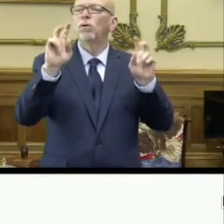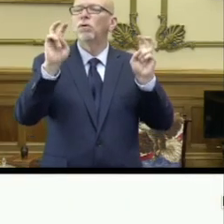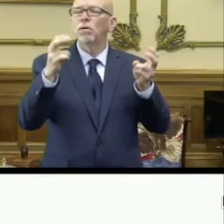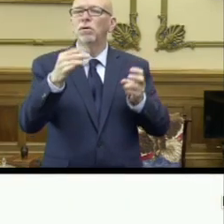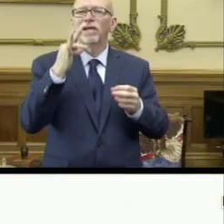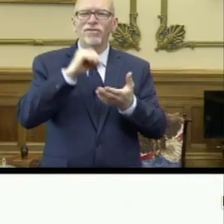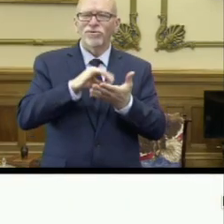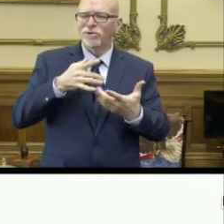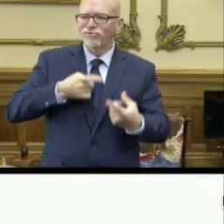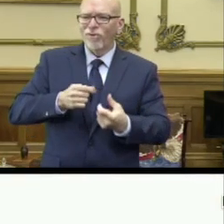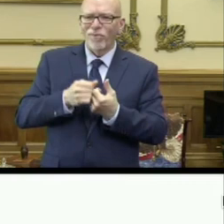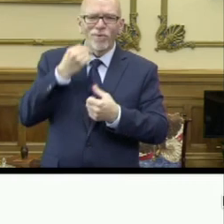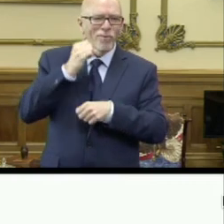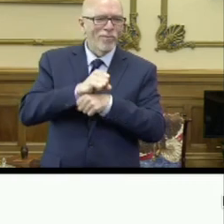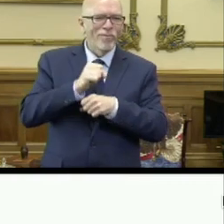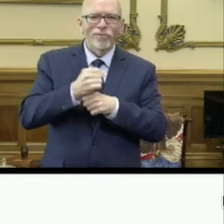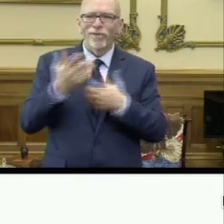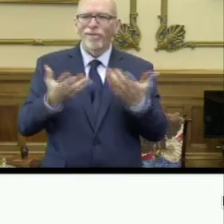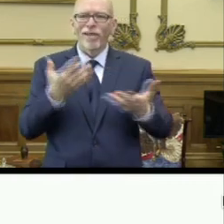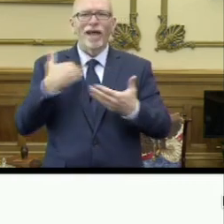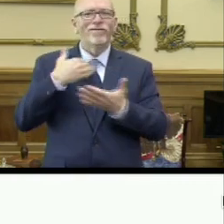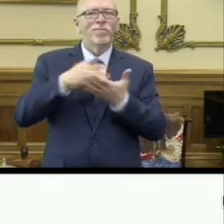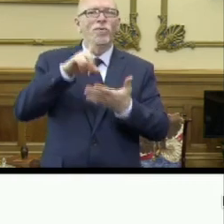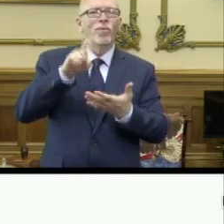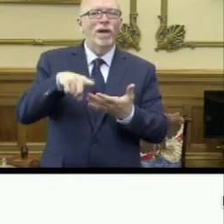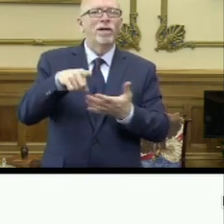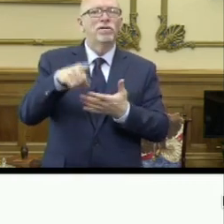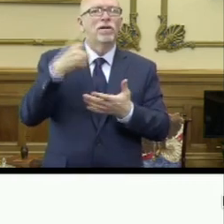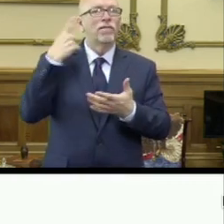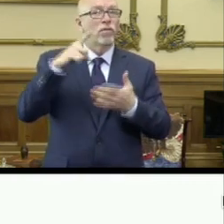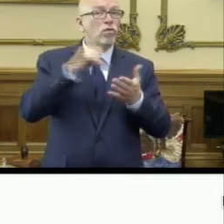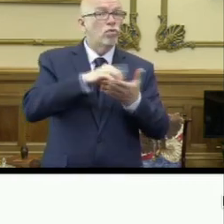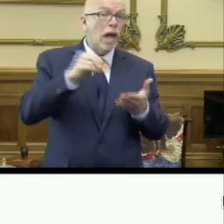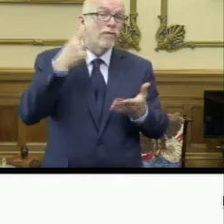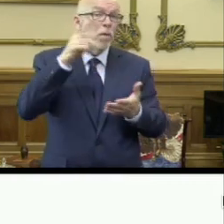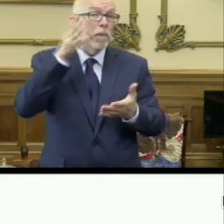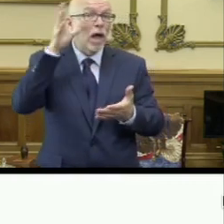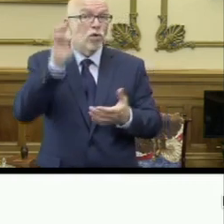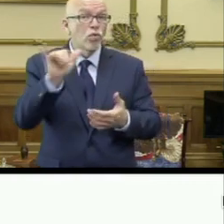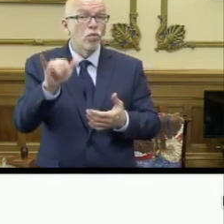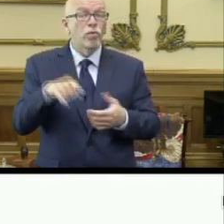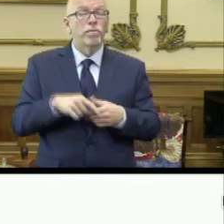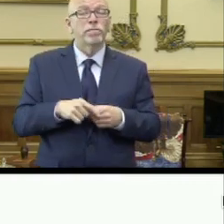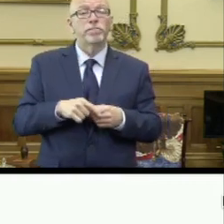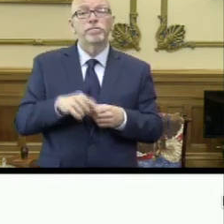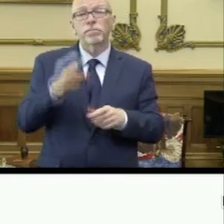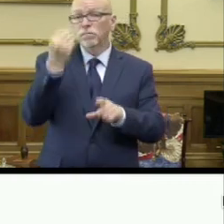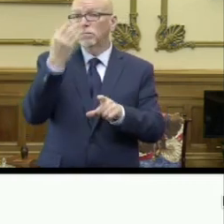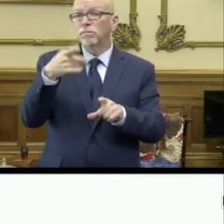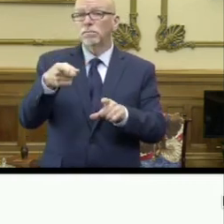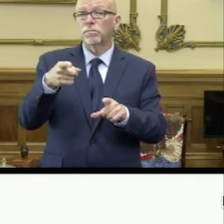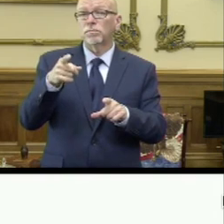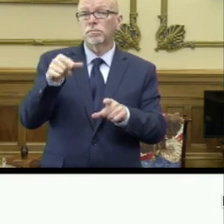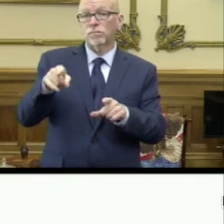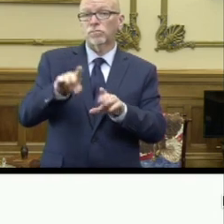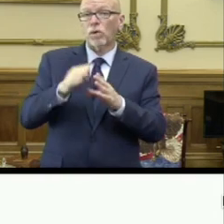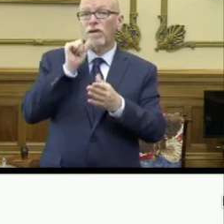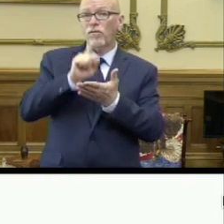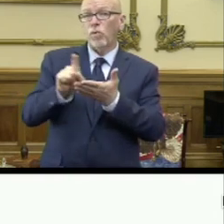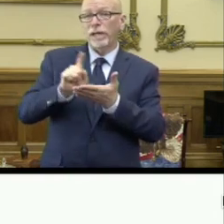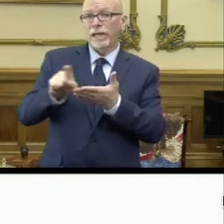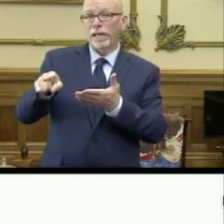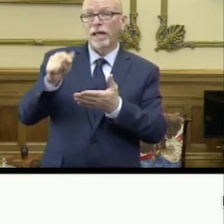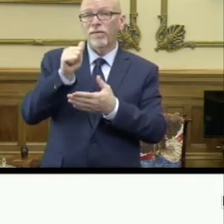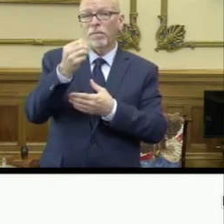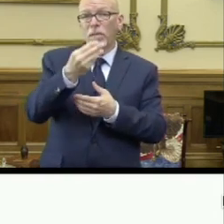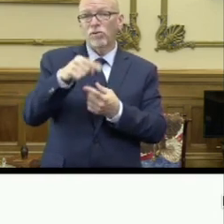you're struggling with your homework, if you have questions. It's for the students and for the parents. By the way, it's open weekly on every